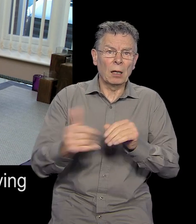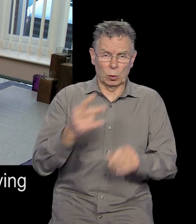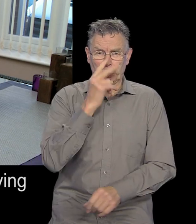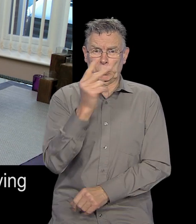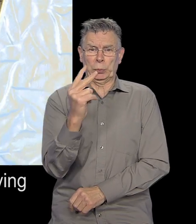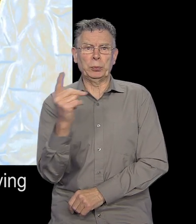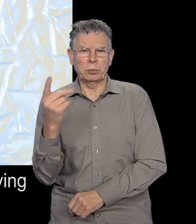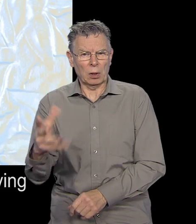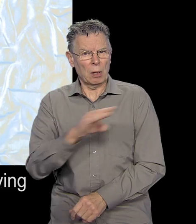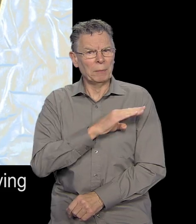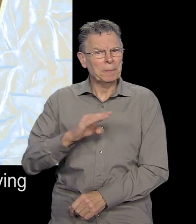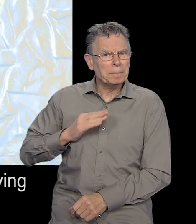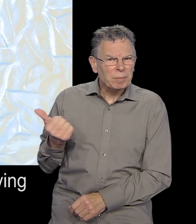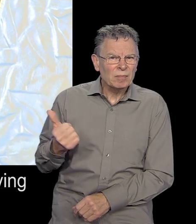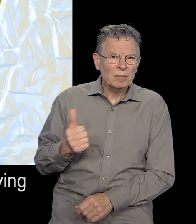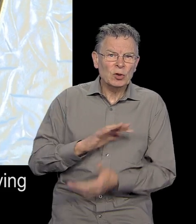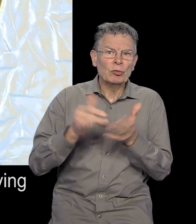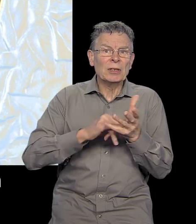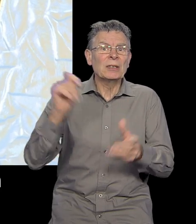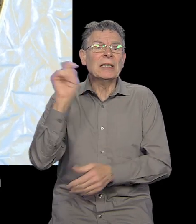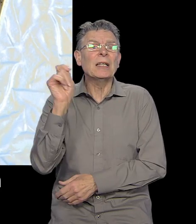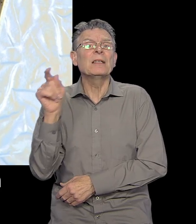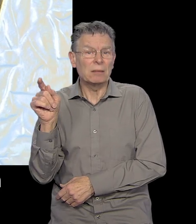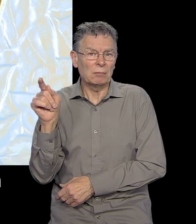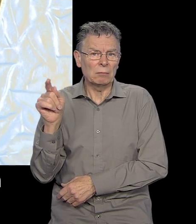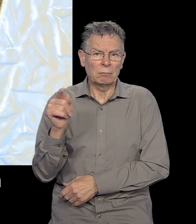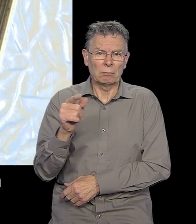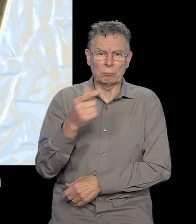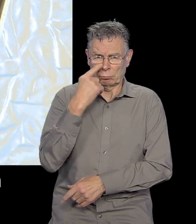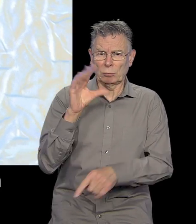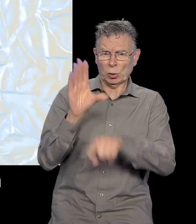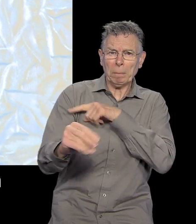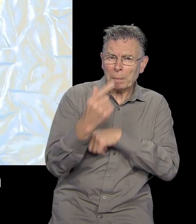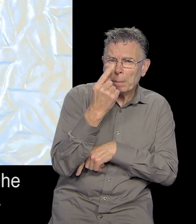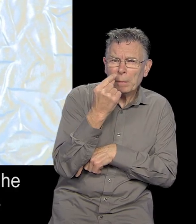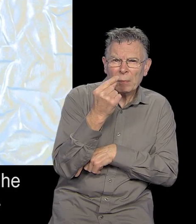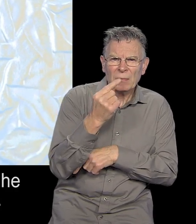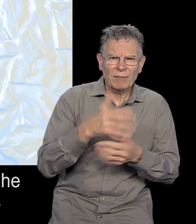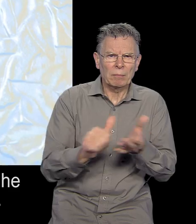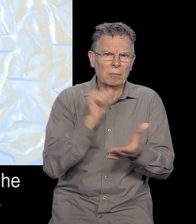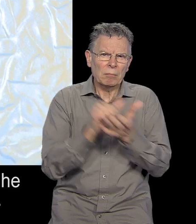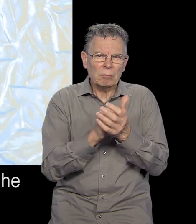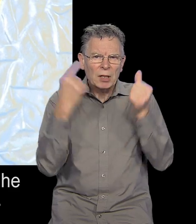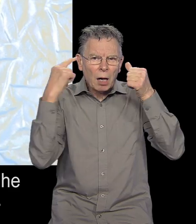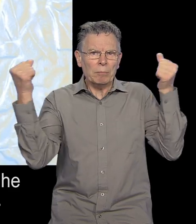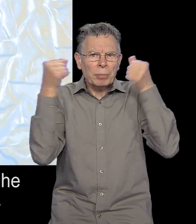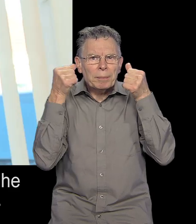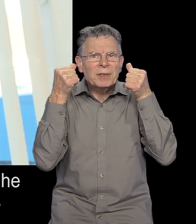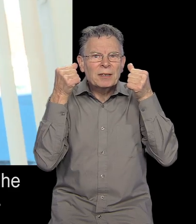22 years old, while serving his country. Chris's tinnitus could have been prevented with simple ear protection.